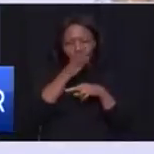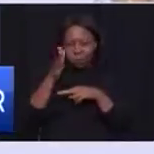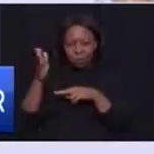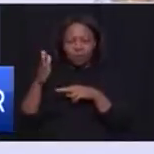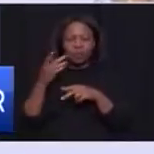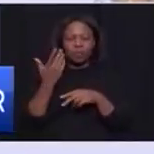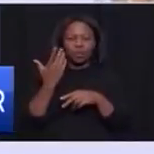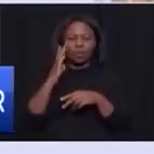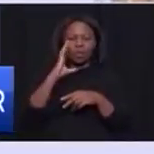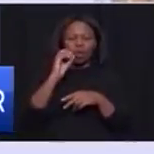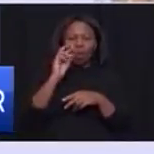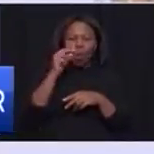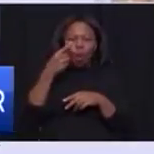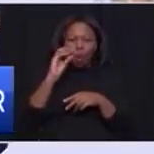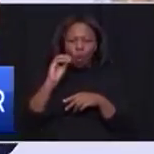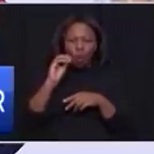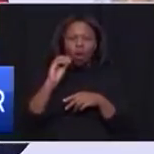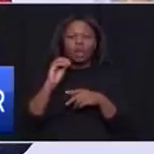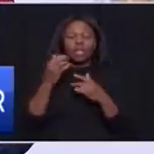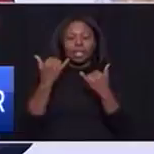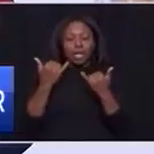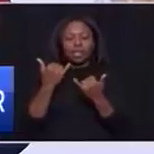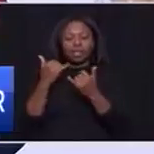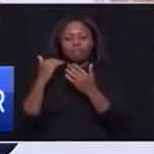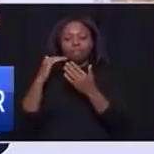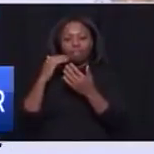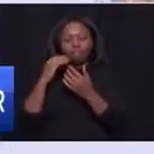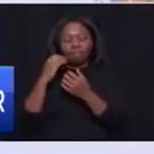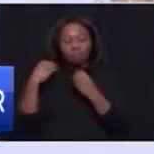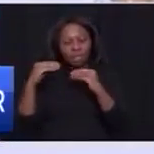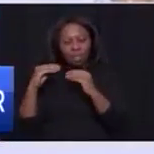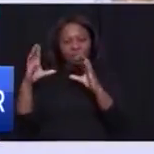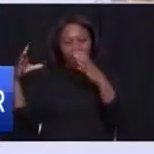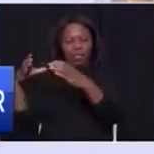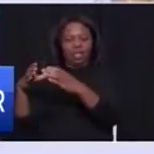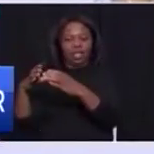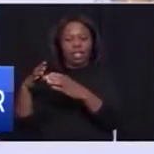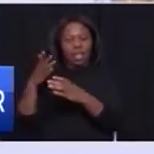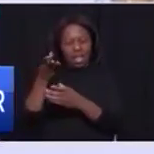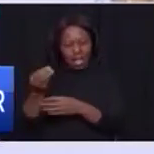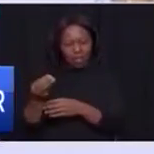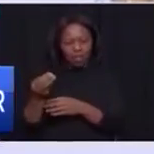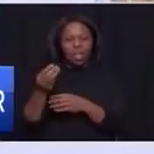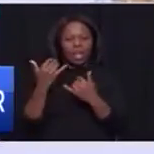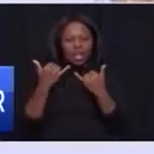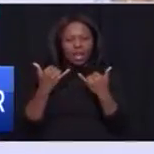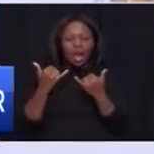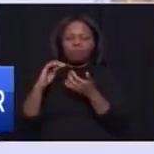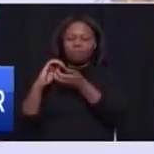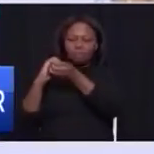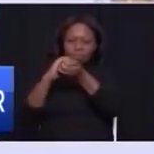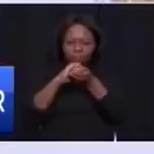Congo and her Gambia whitened with commerce, her crowded cities sending forth the harm of business,